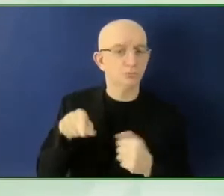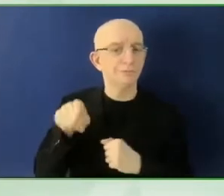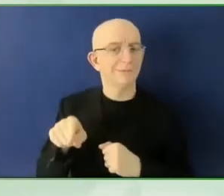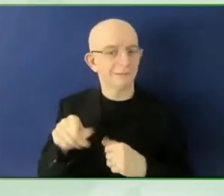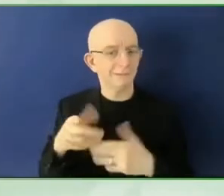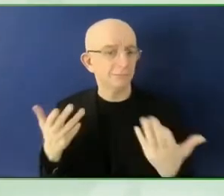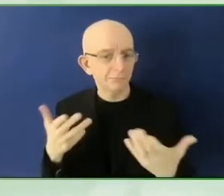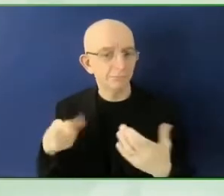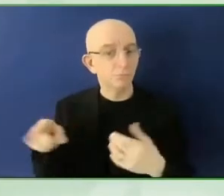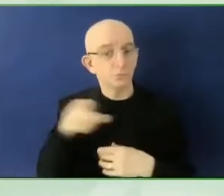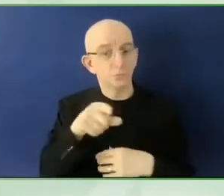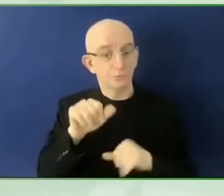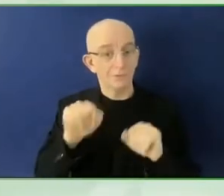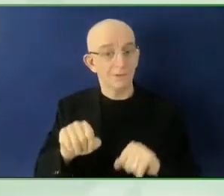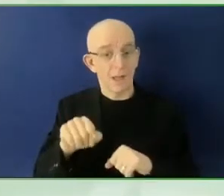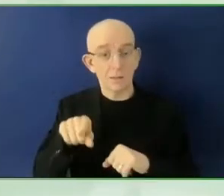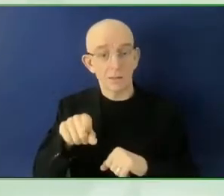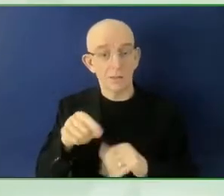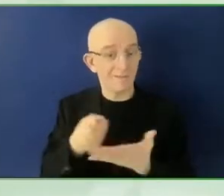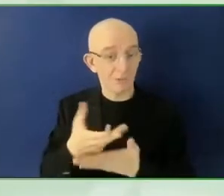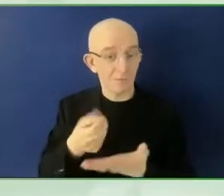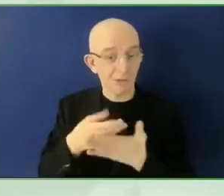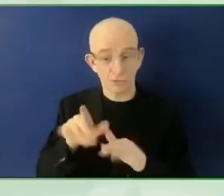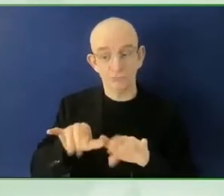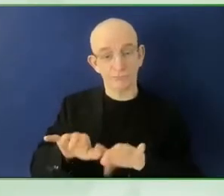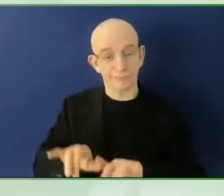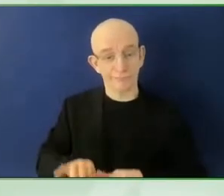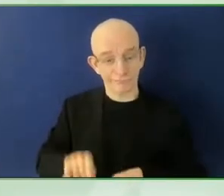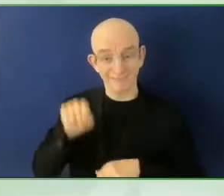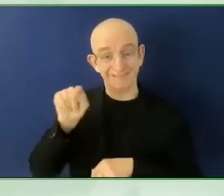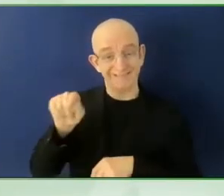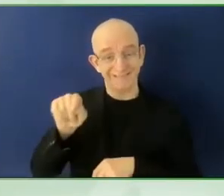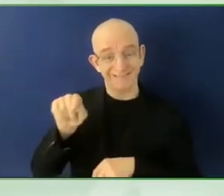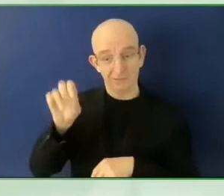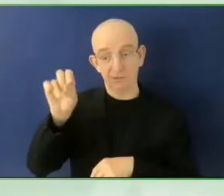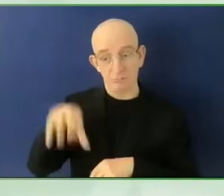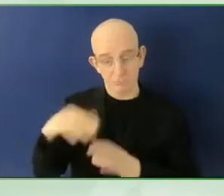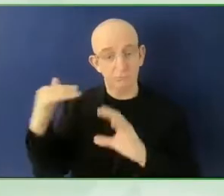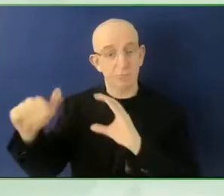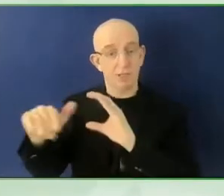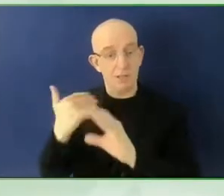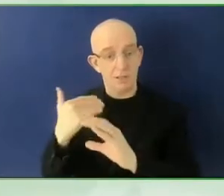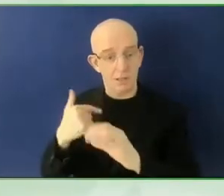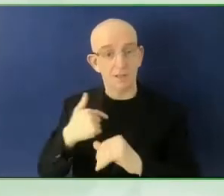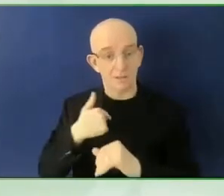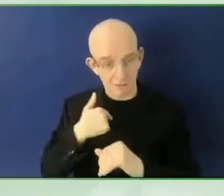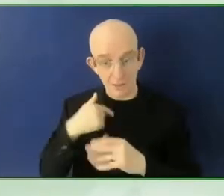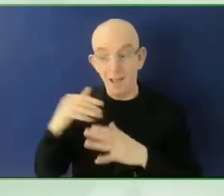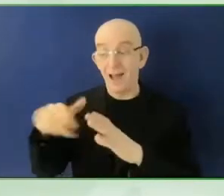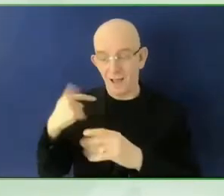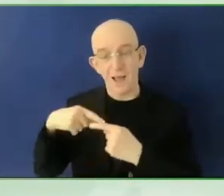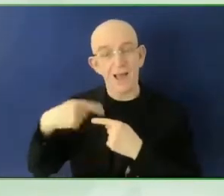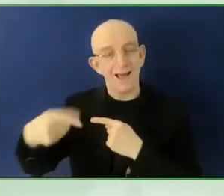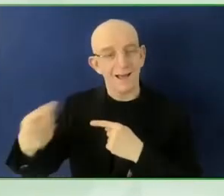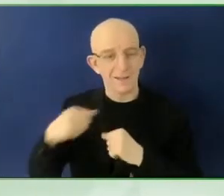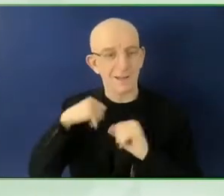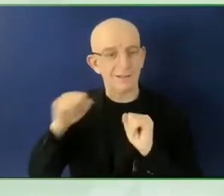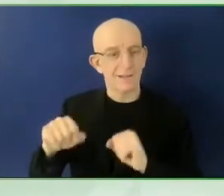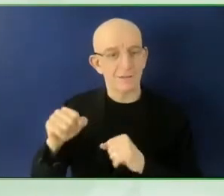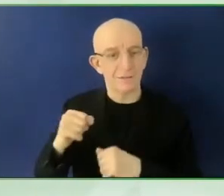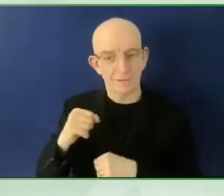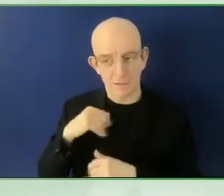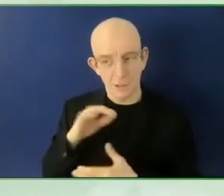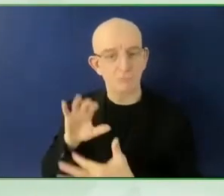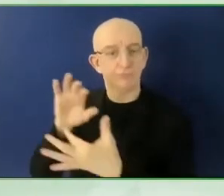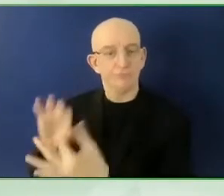can request companies through the app itself. So there's a little info button on the top